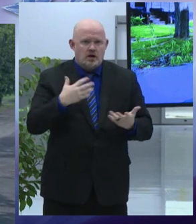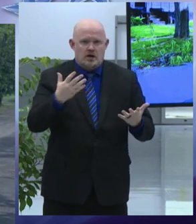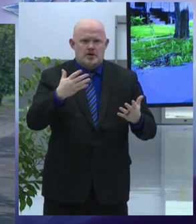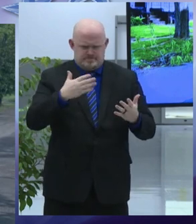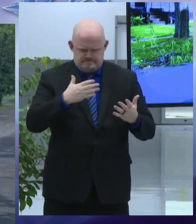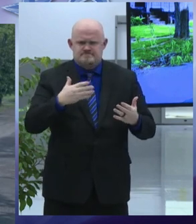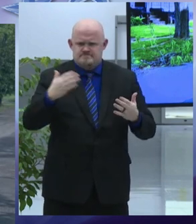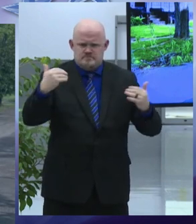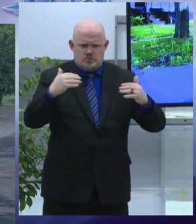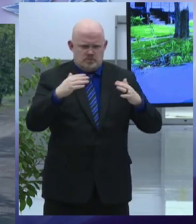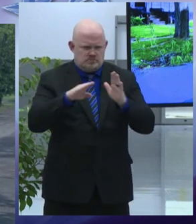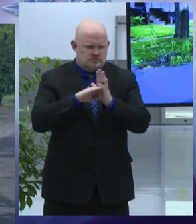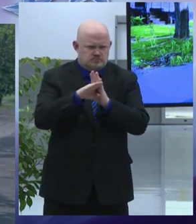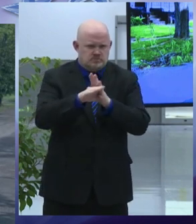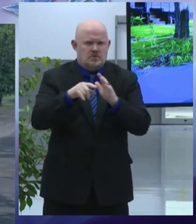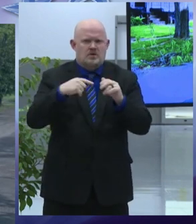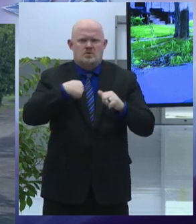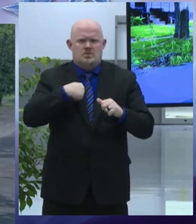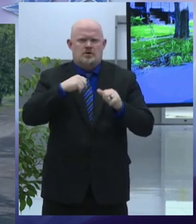will shut you